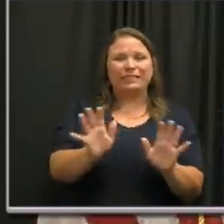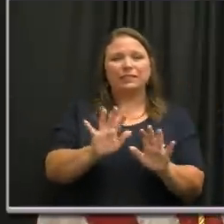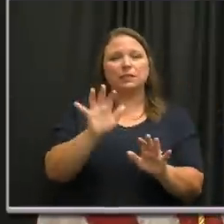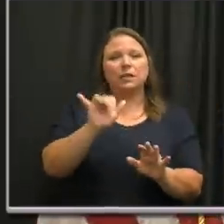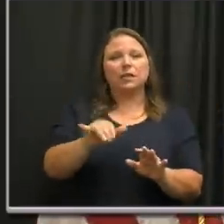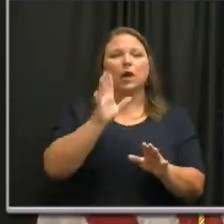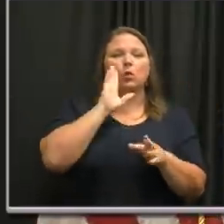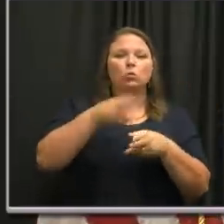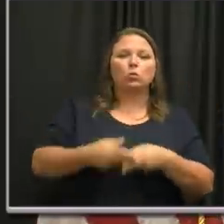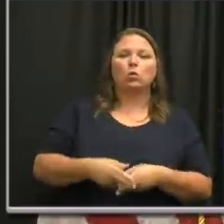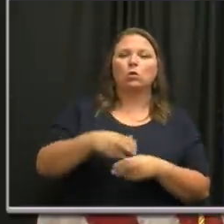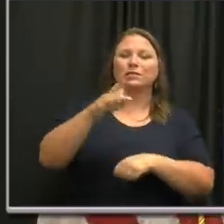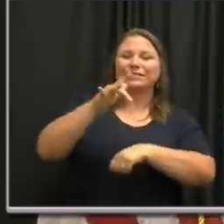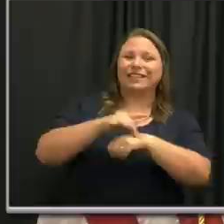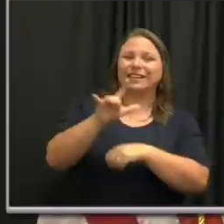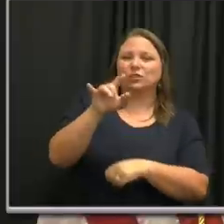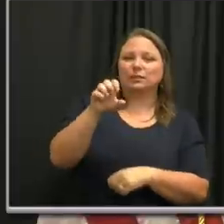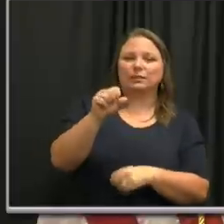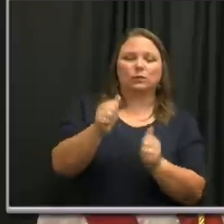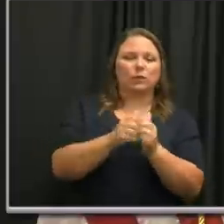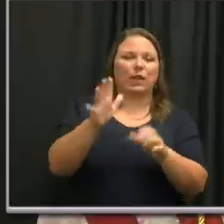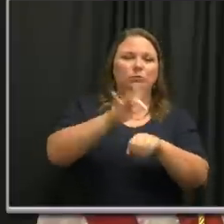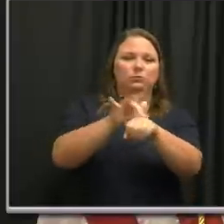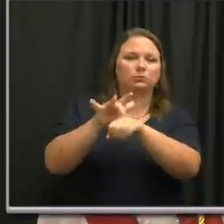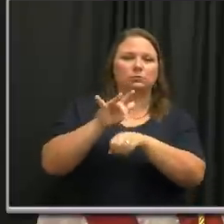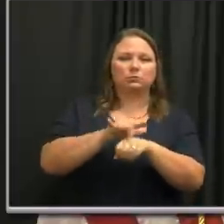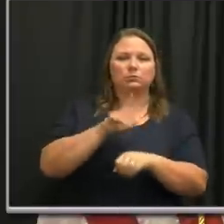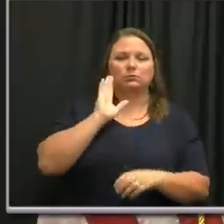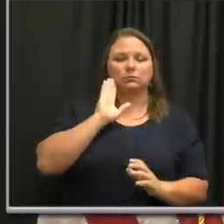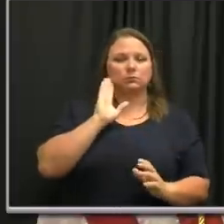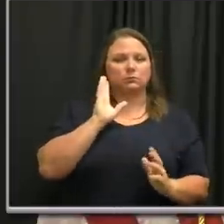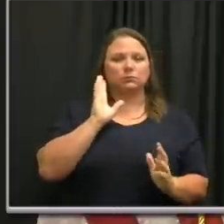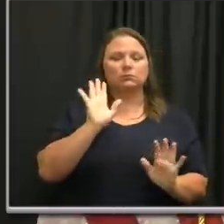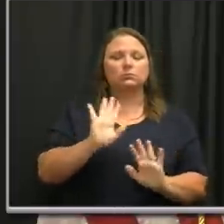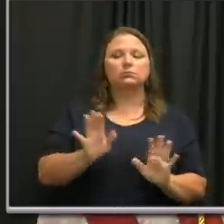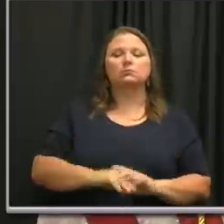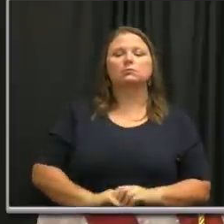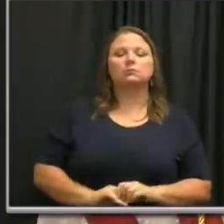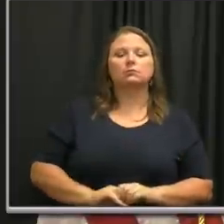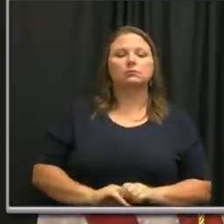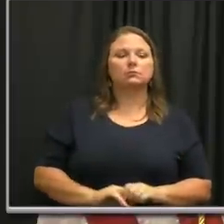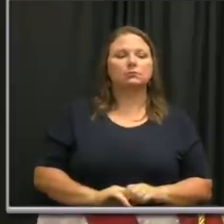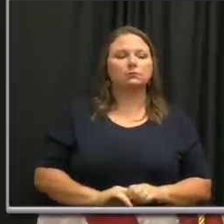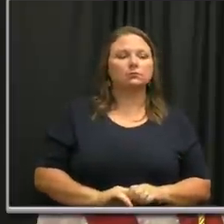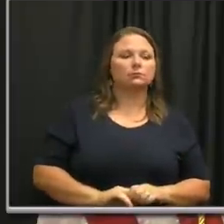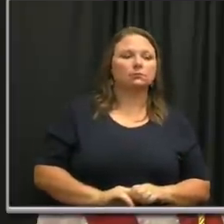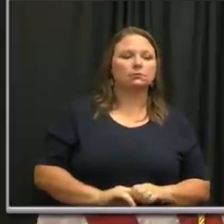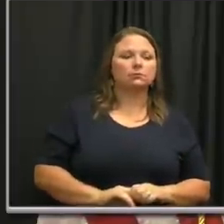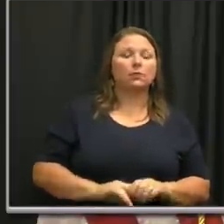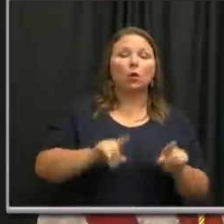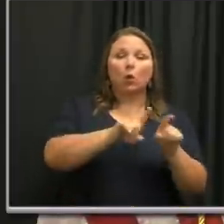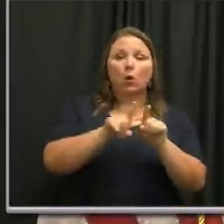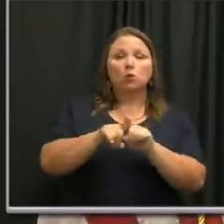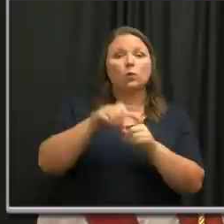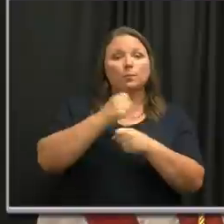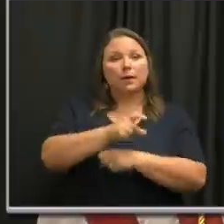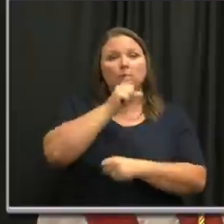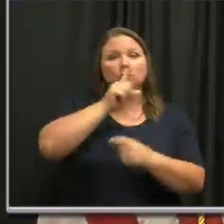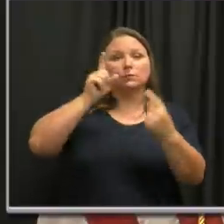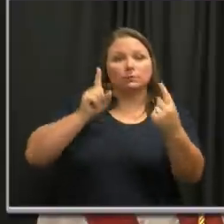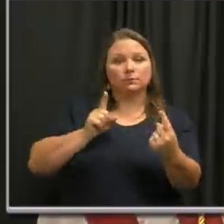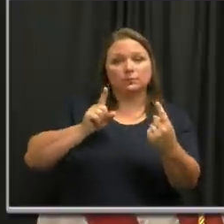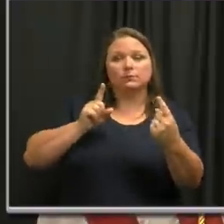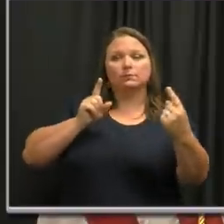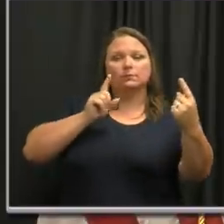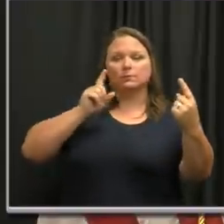will be touchless. Also, we will be doing social distancing. So keep